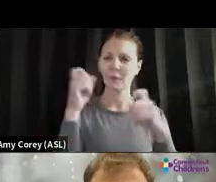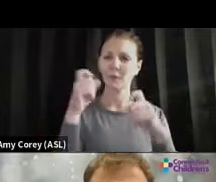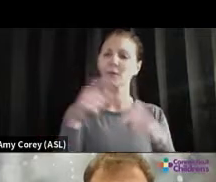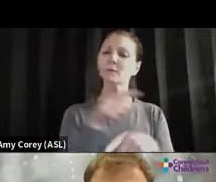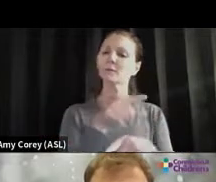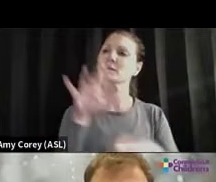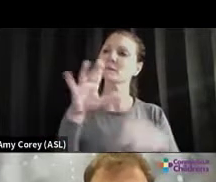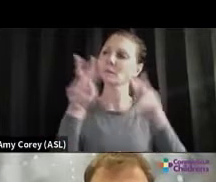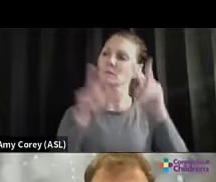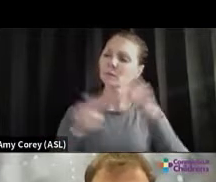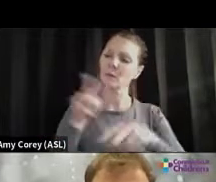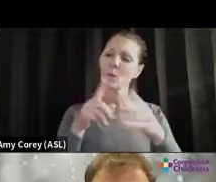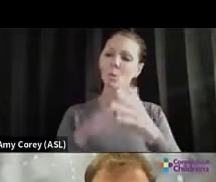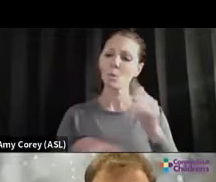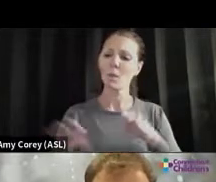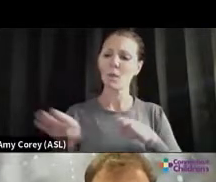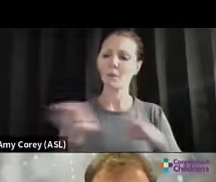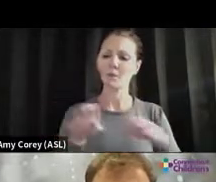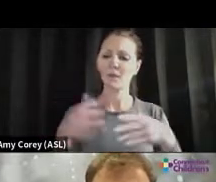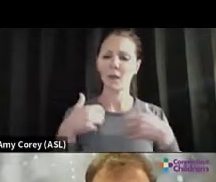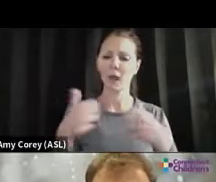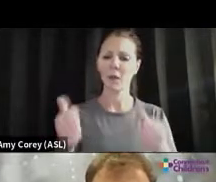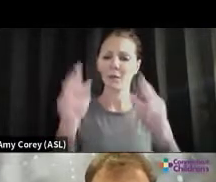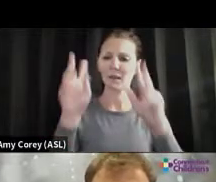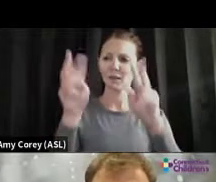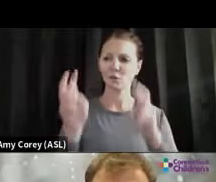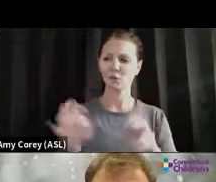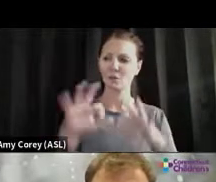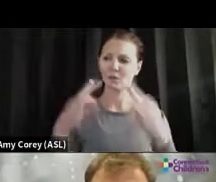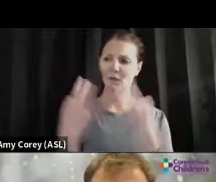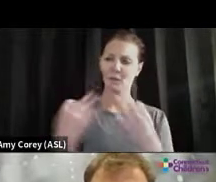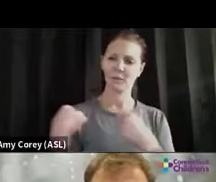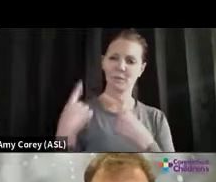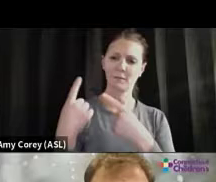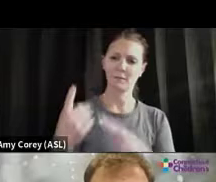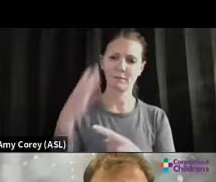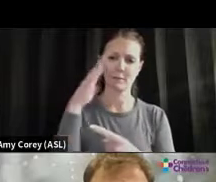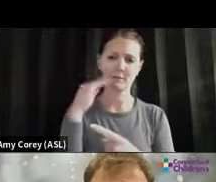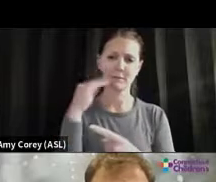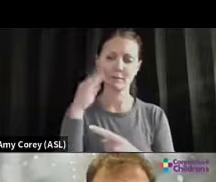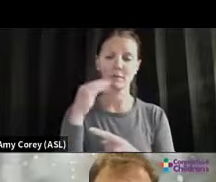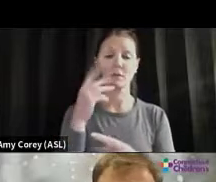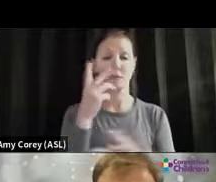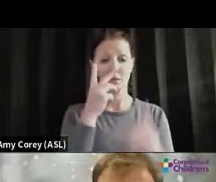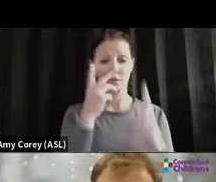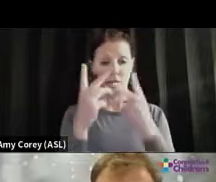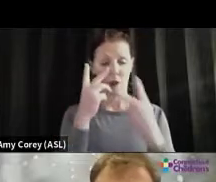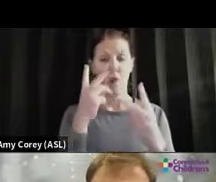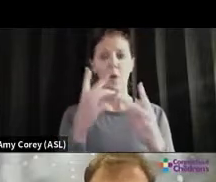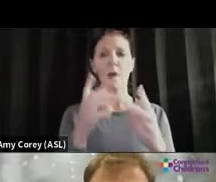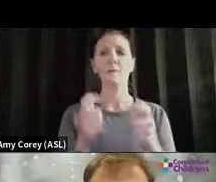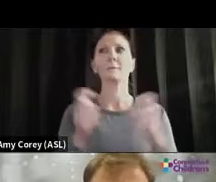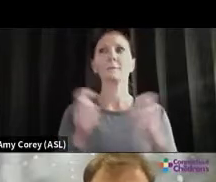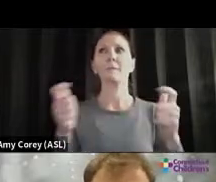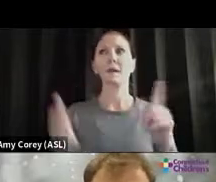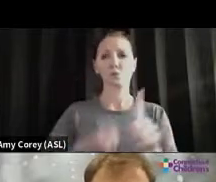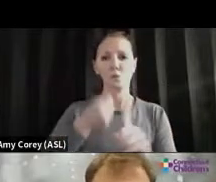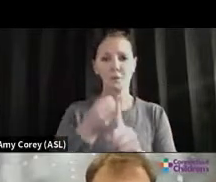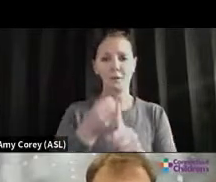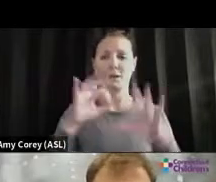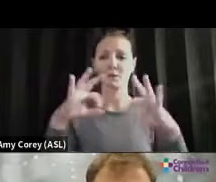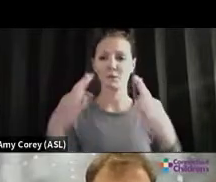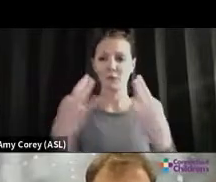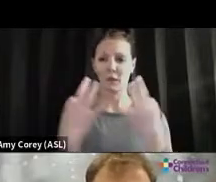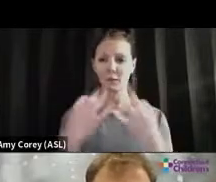issues that families have been experiencing. And what we found was there were major impacts on the family structure and for